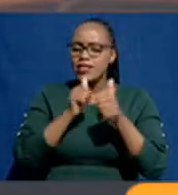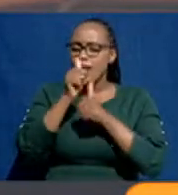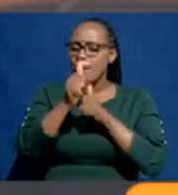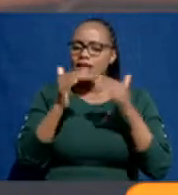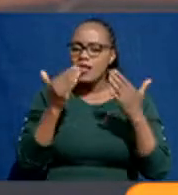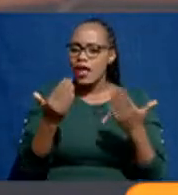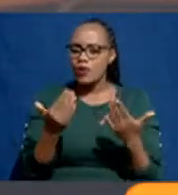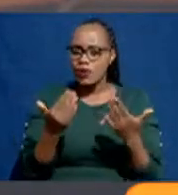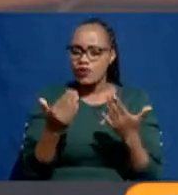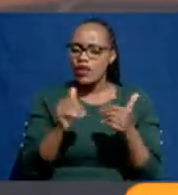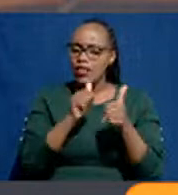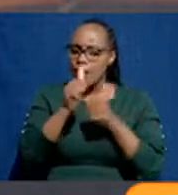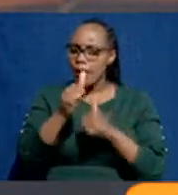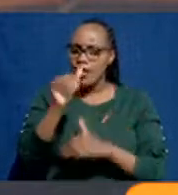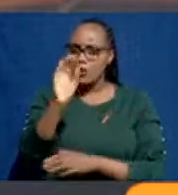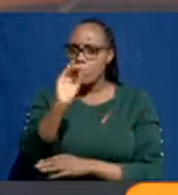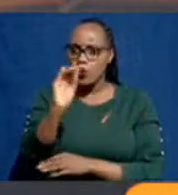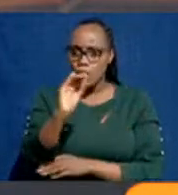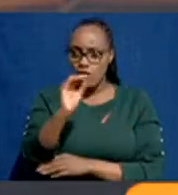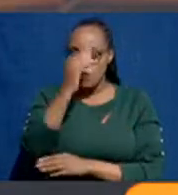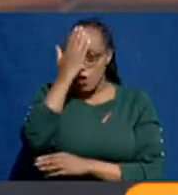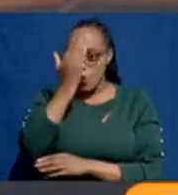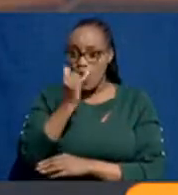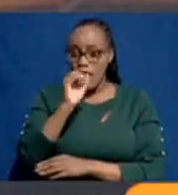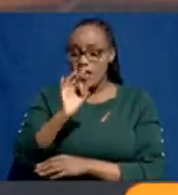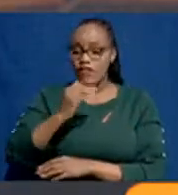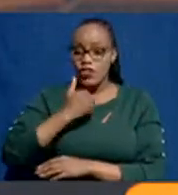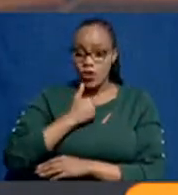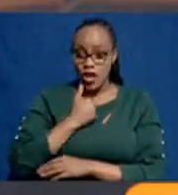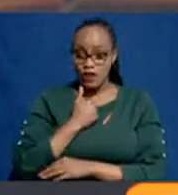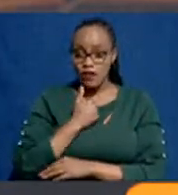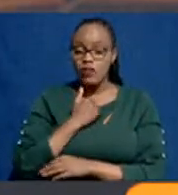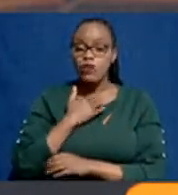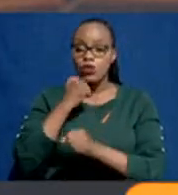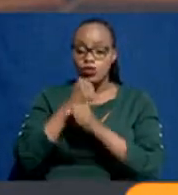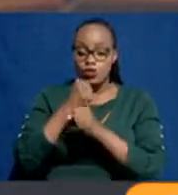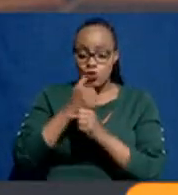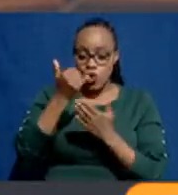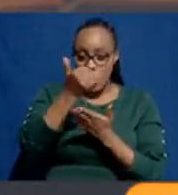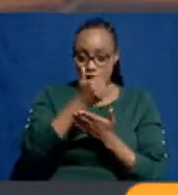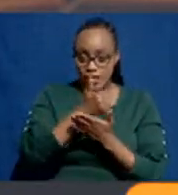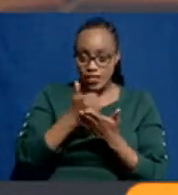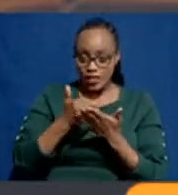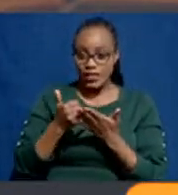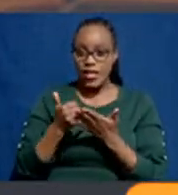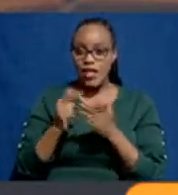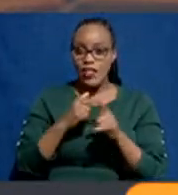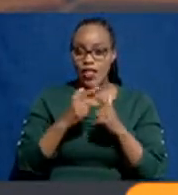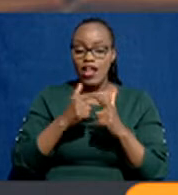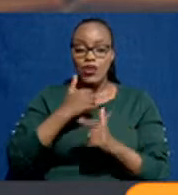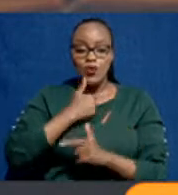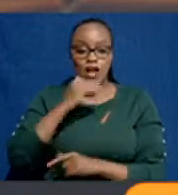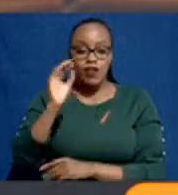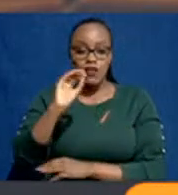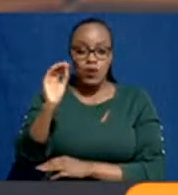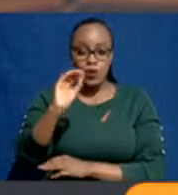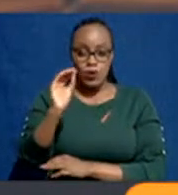No, it didn't, because if you have, you want to do architecture and you don't have your